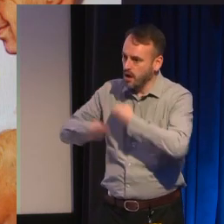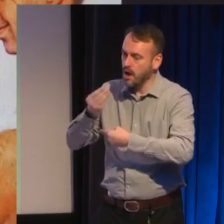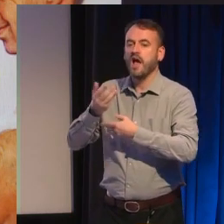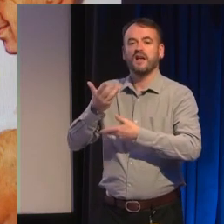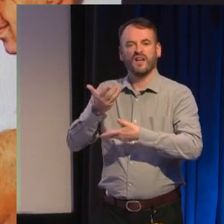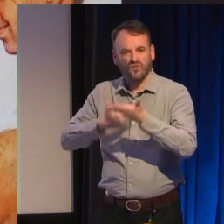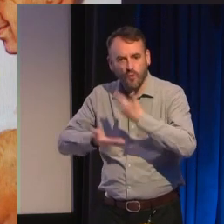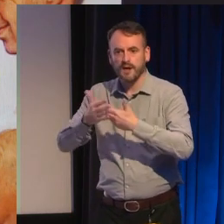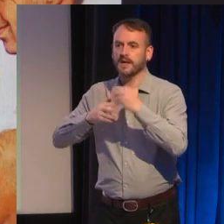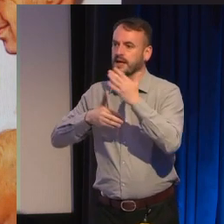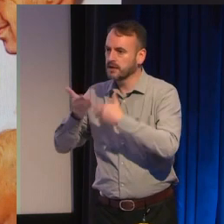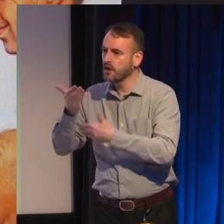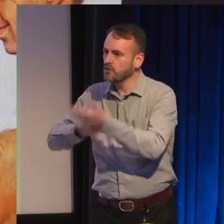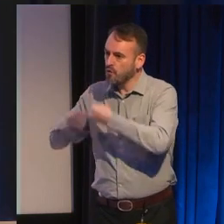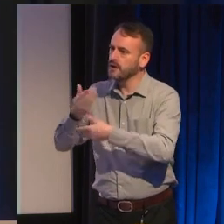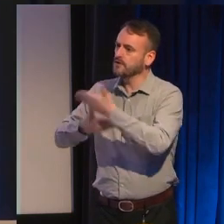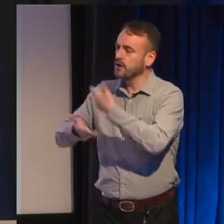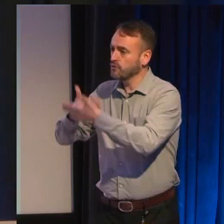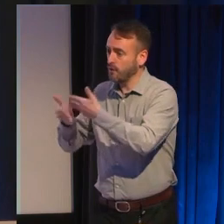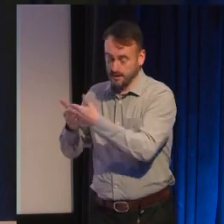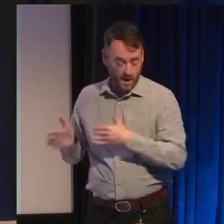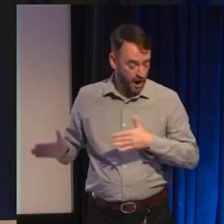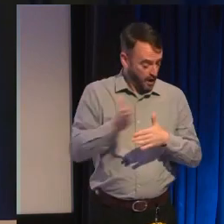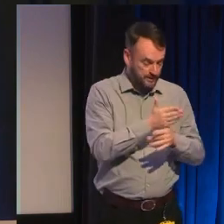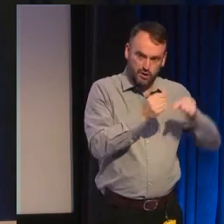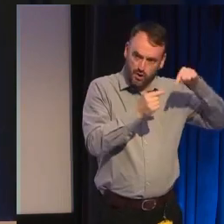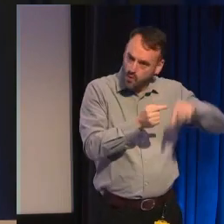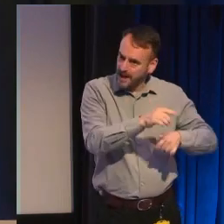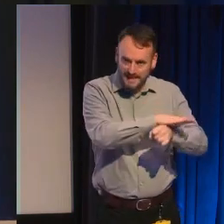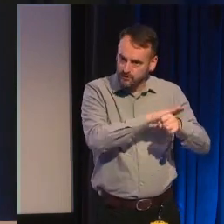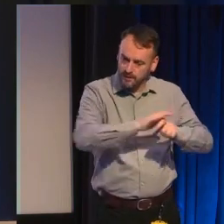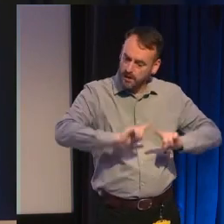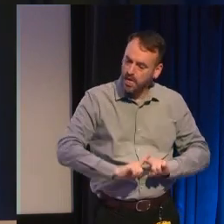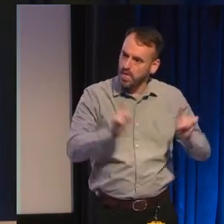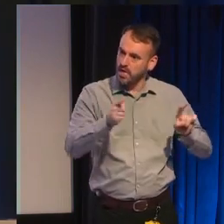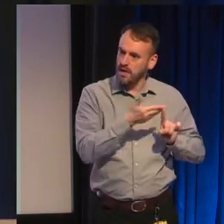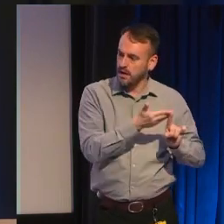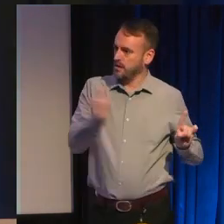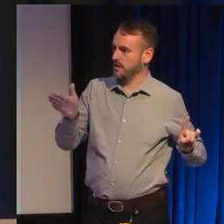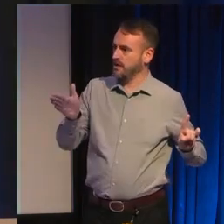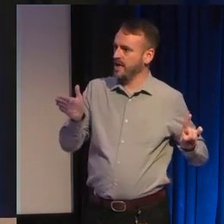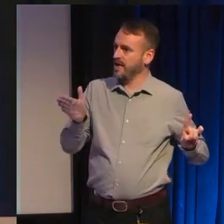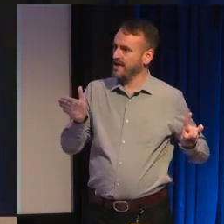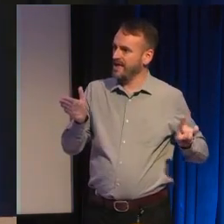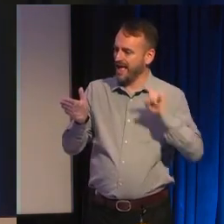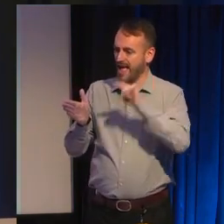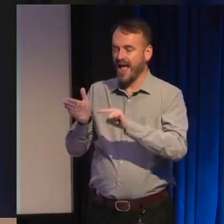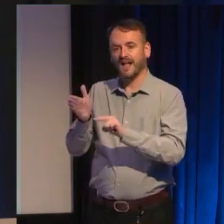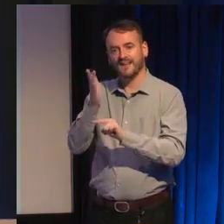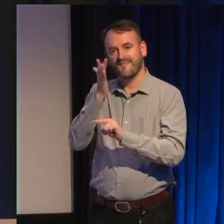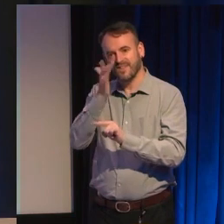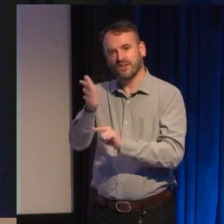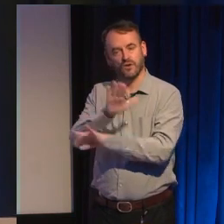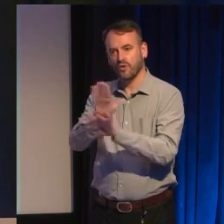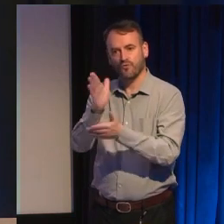far removed from the original source material and bearing little relation to reality so a great example